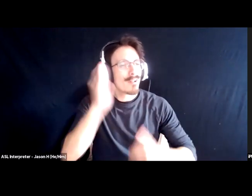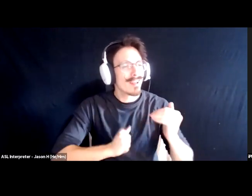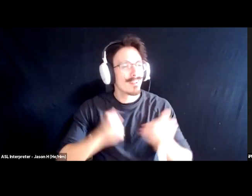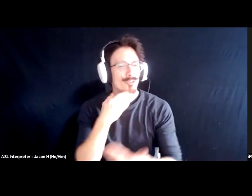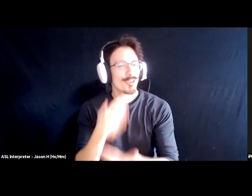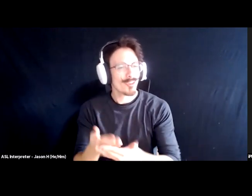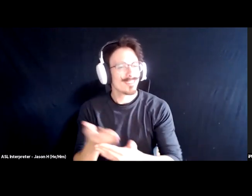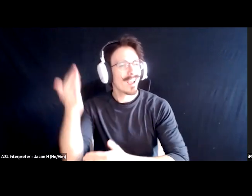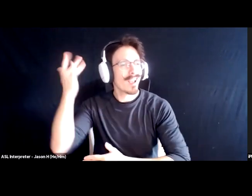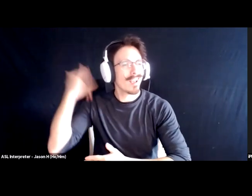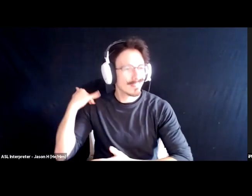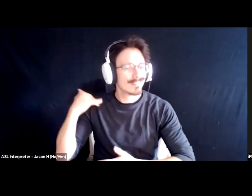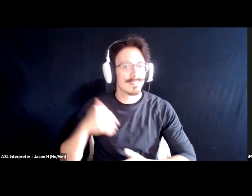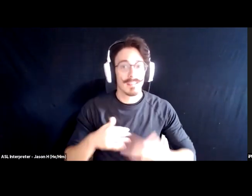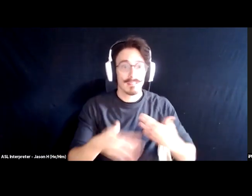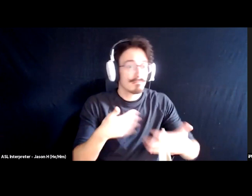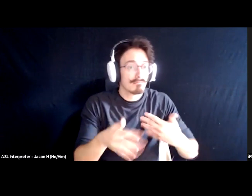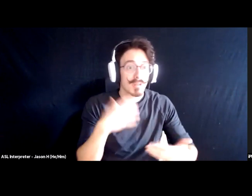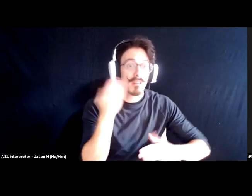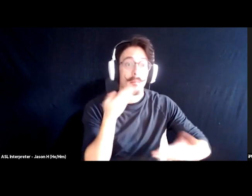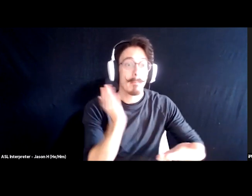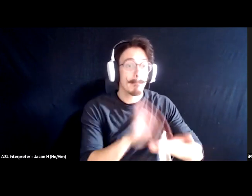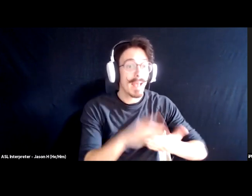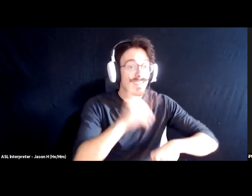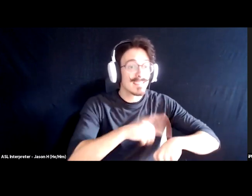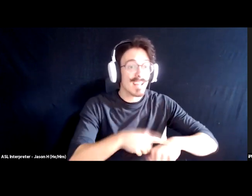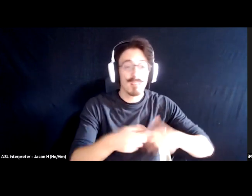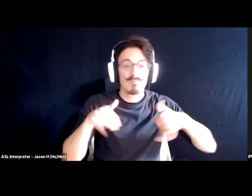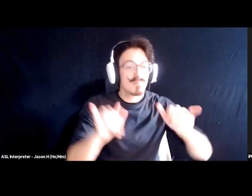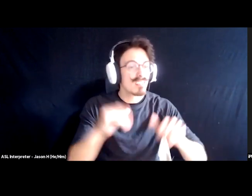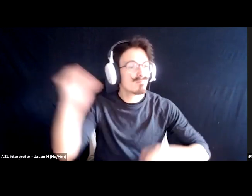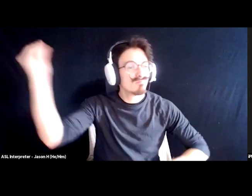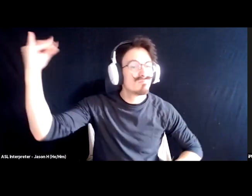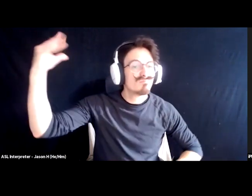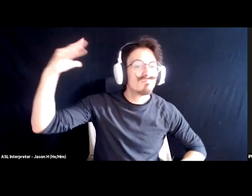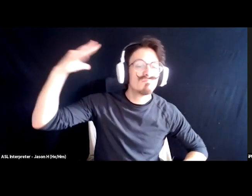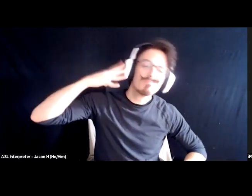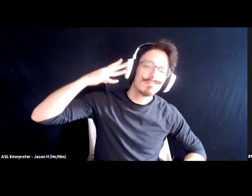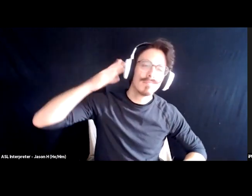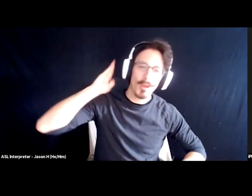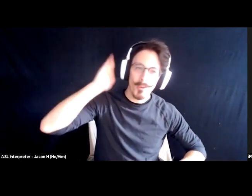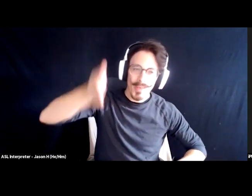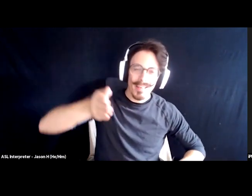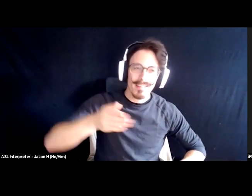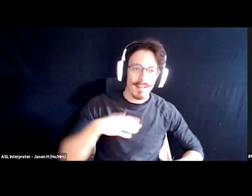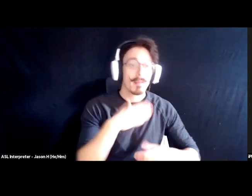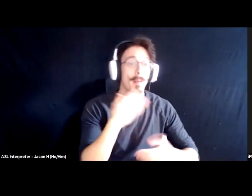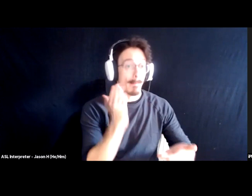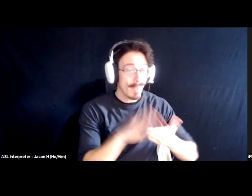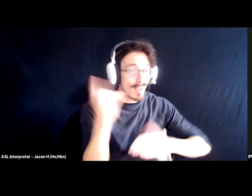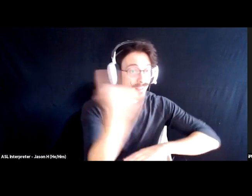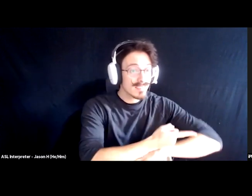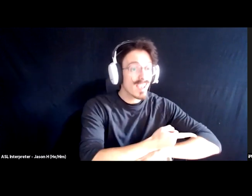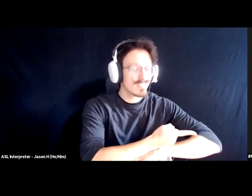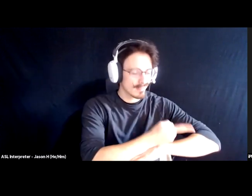Yeah, man, even in the bad times the sun's gonna shine on me. I'm gonna make the bad days better